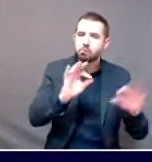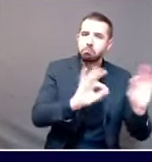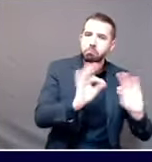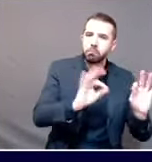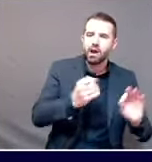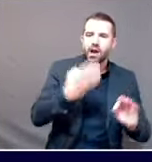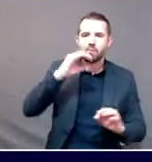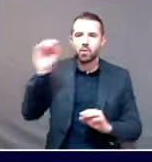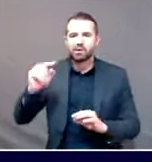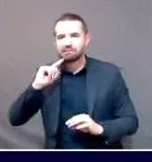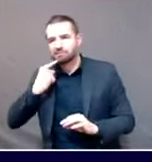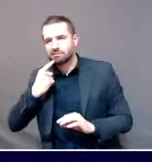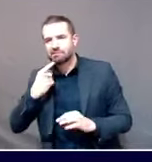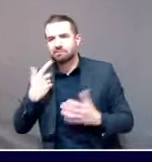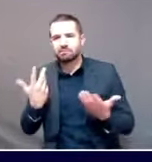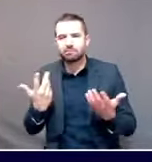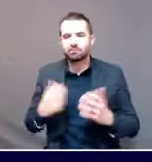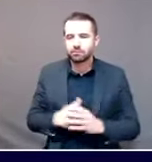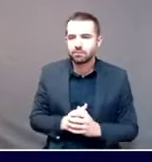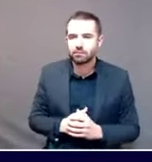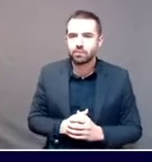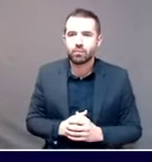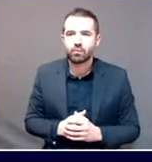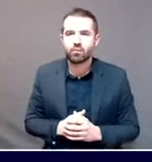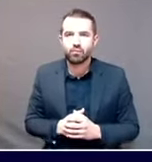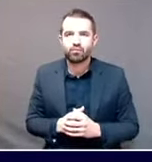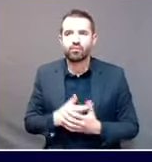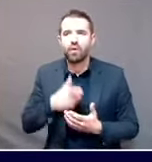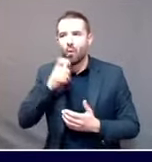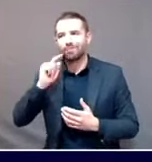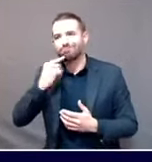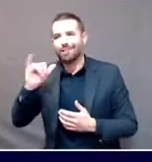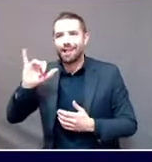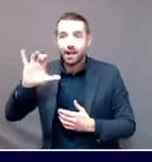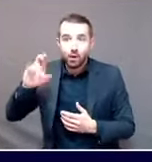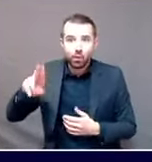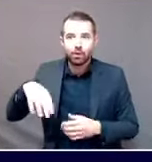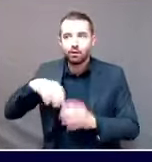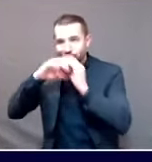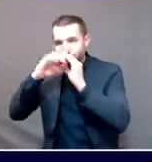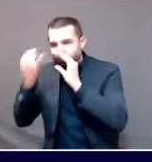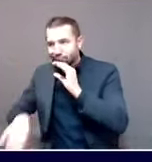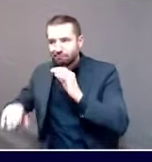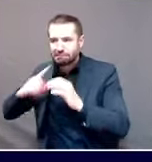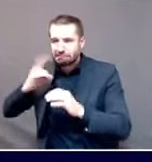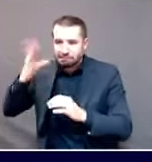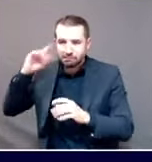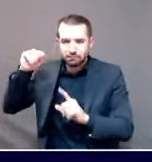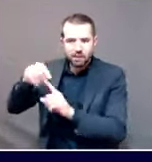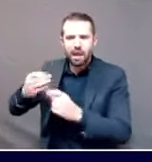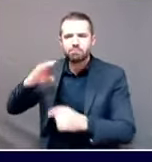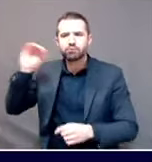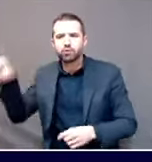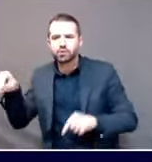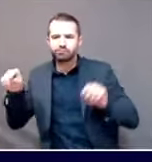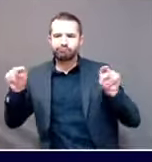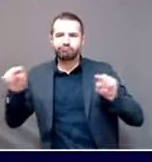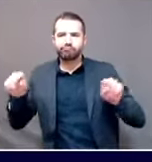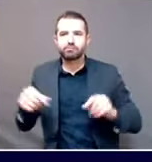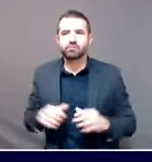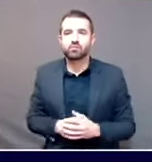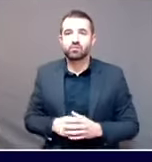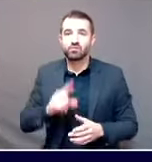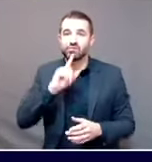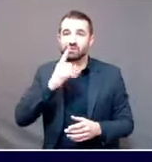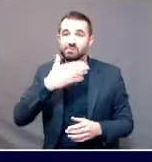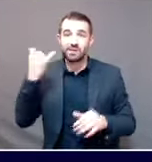Bob, you know, the best proxy for severity of illness is the number of folks who have been hospitalized. So